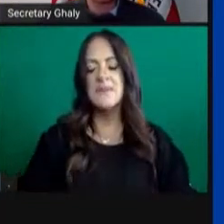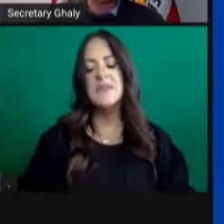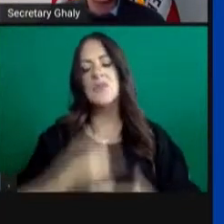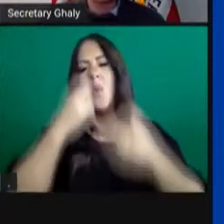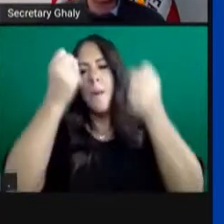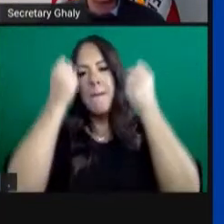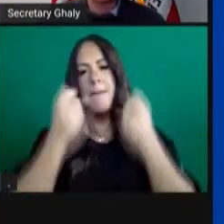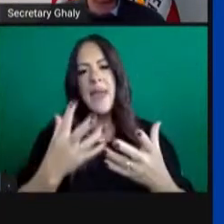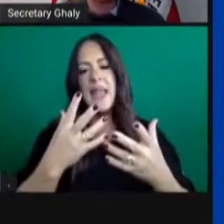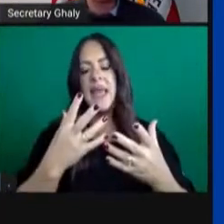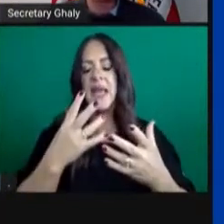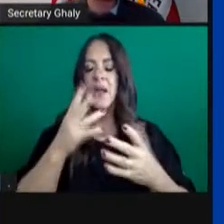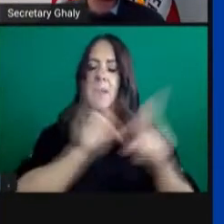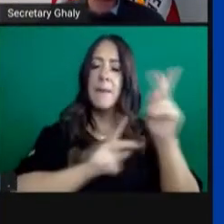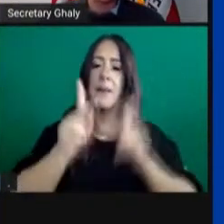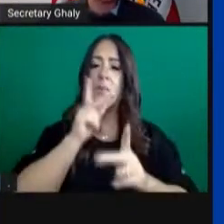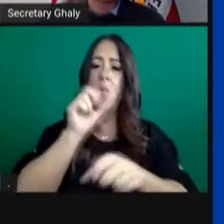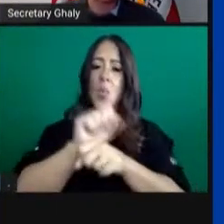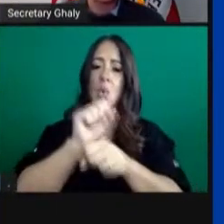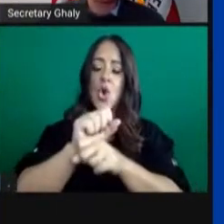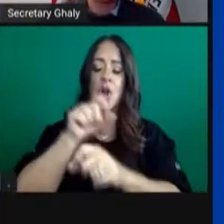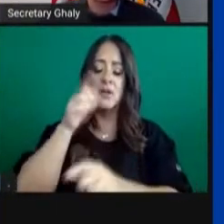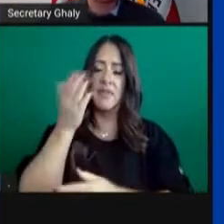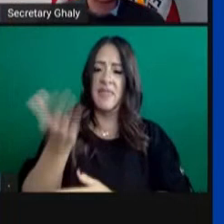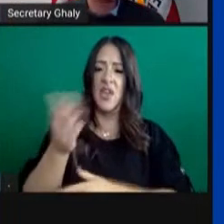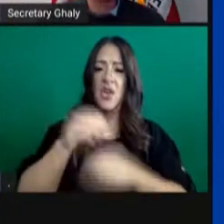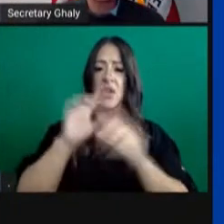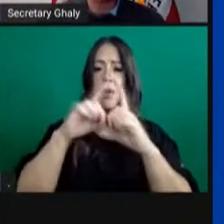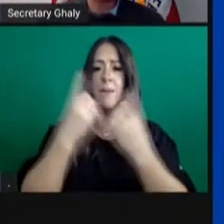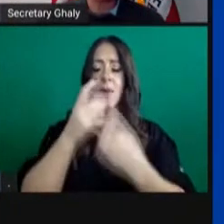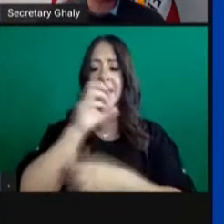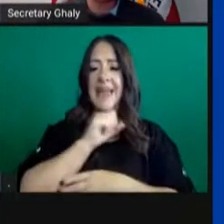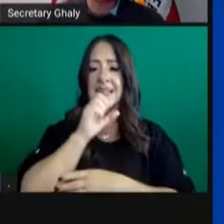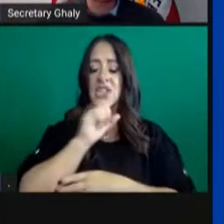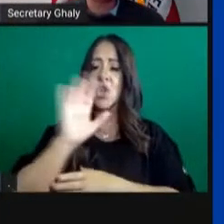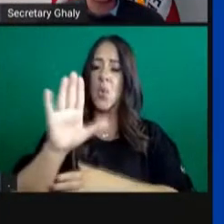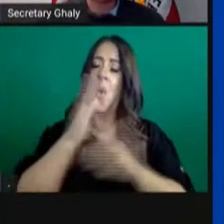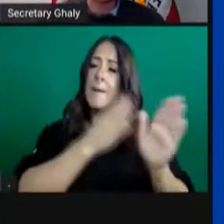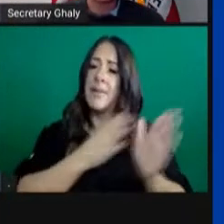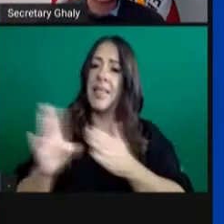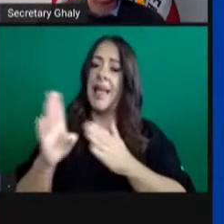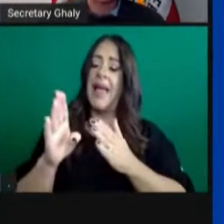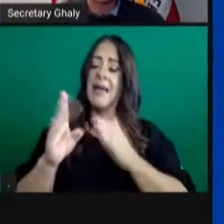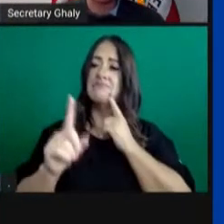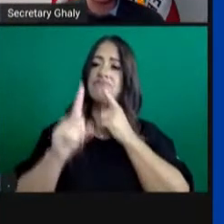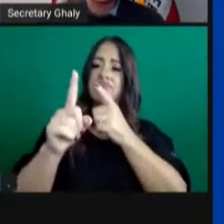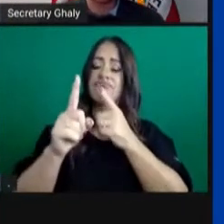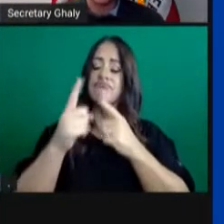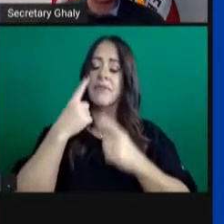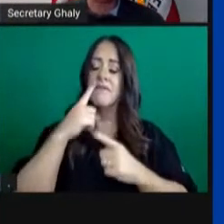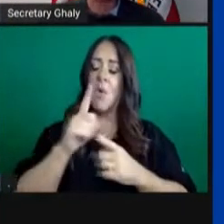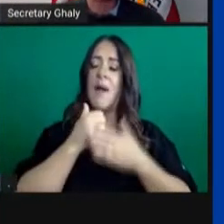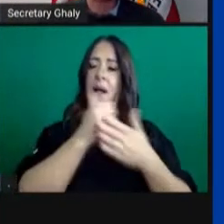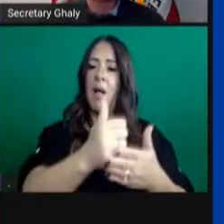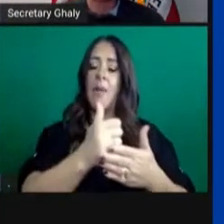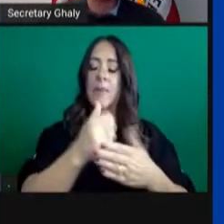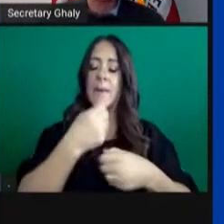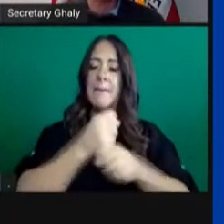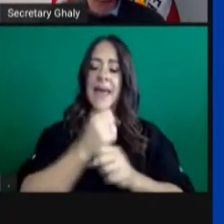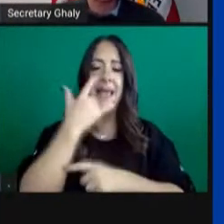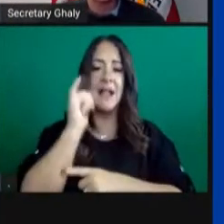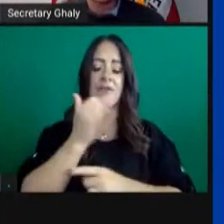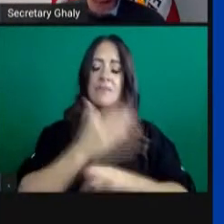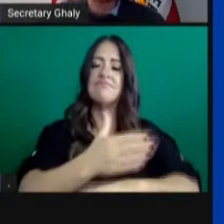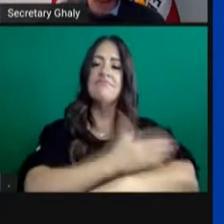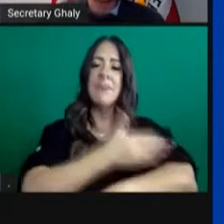Department of Aging, your work on the Master Plan for Aging, and a number of other efforts. California is better because of